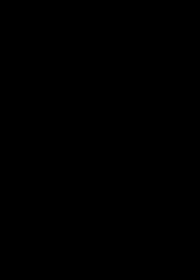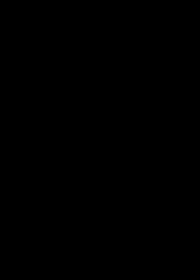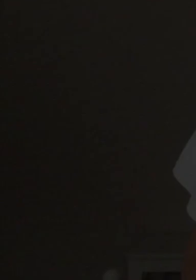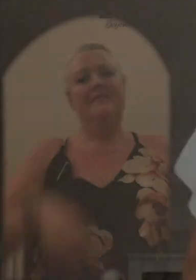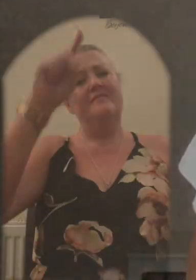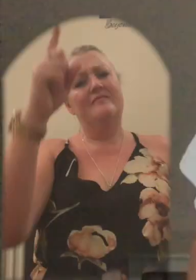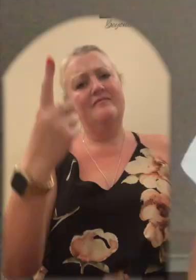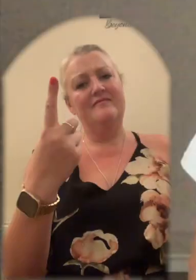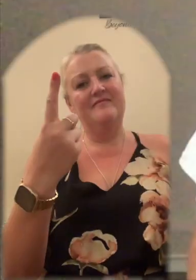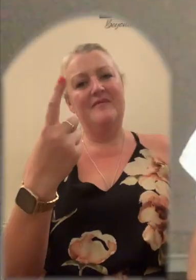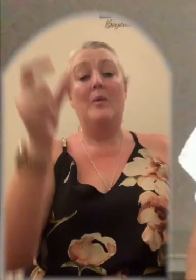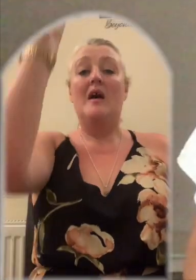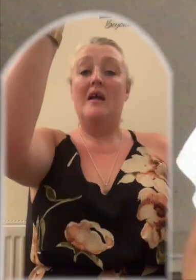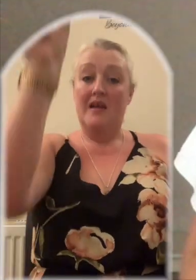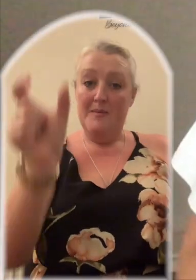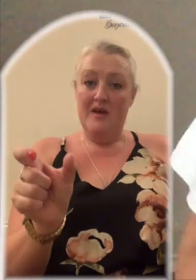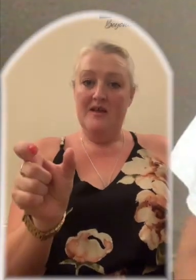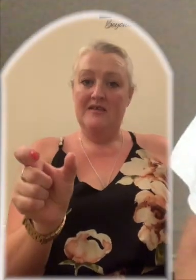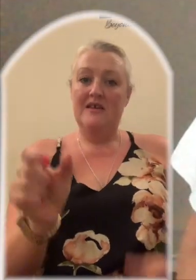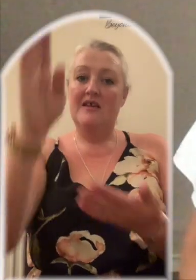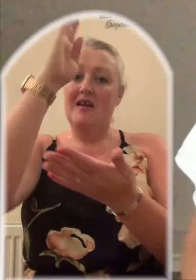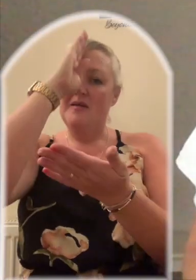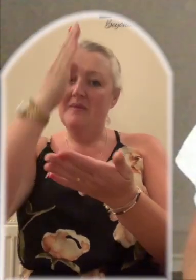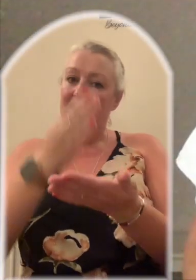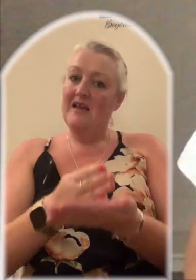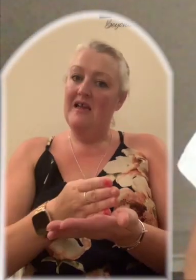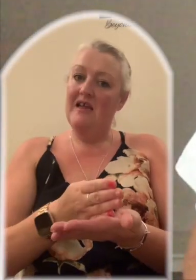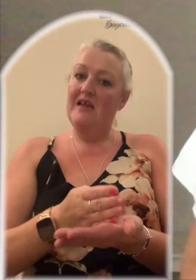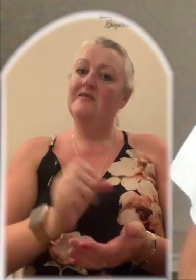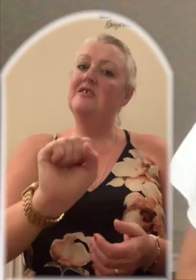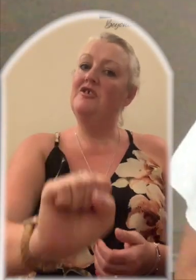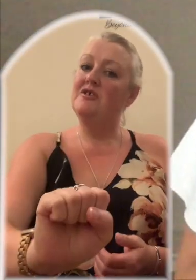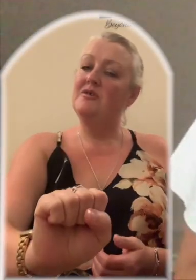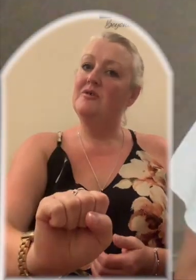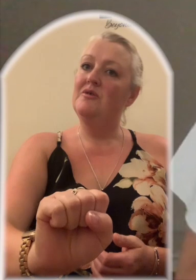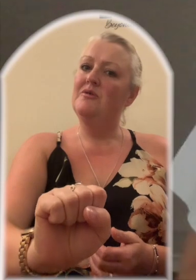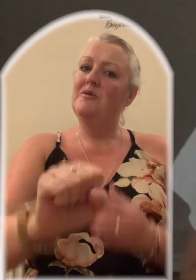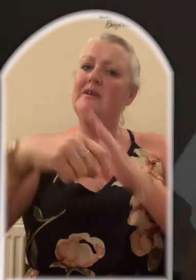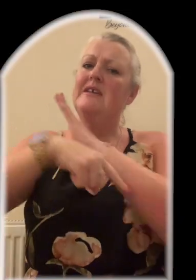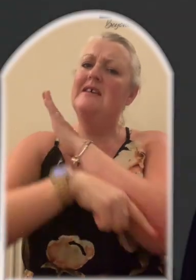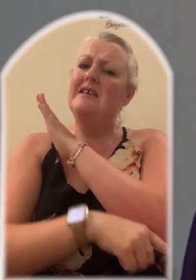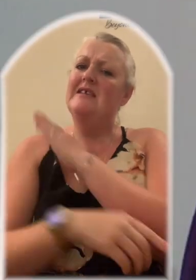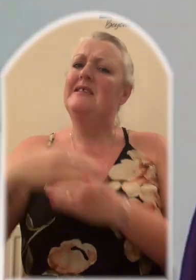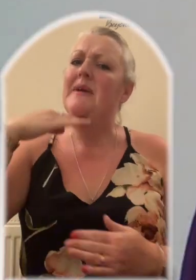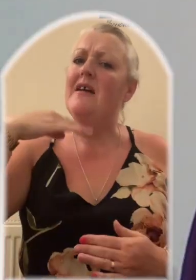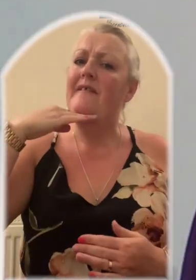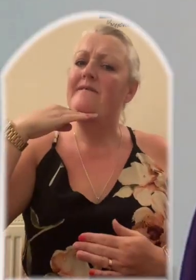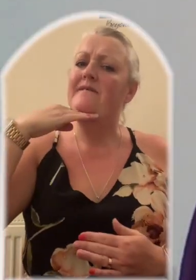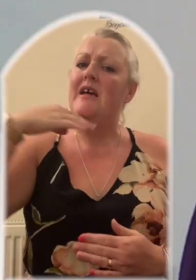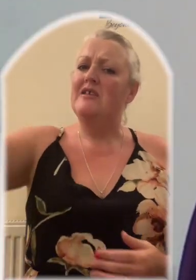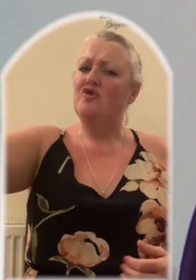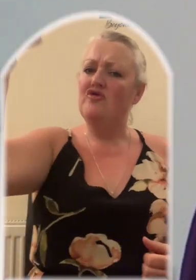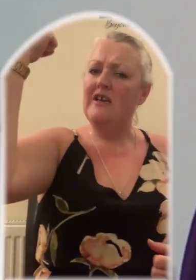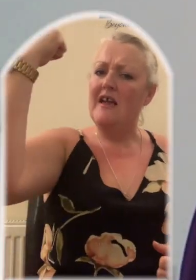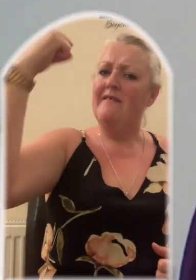If just one person believes in you Deep enough